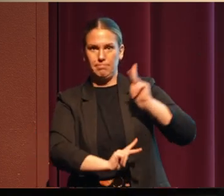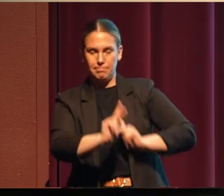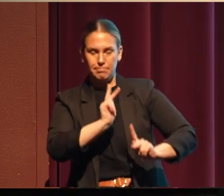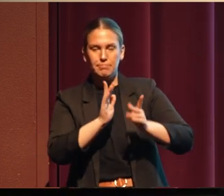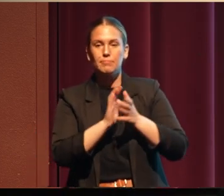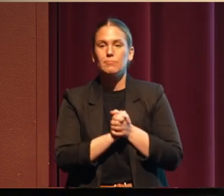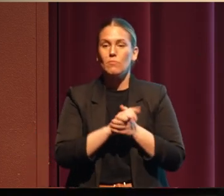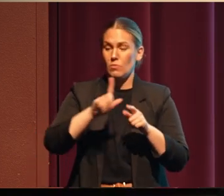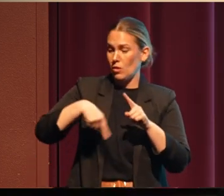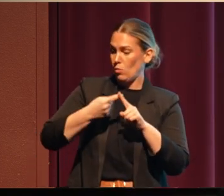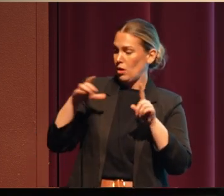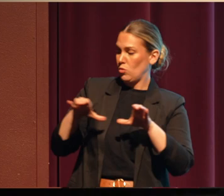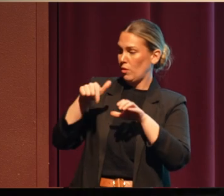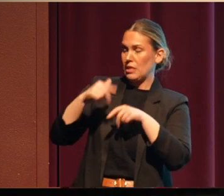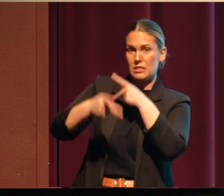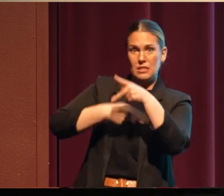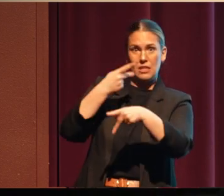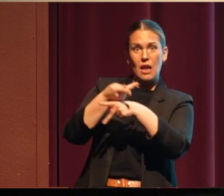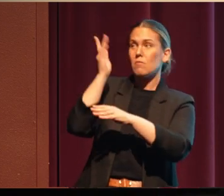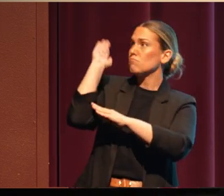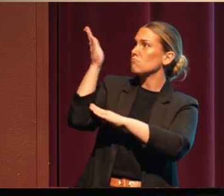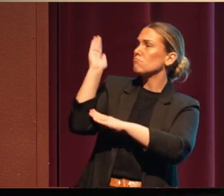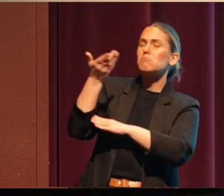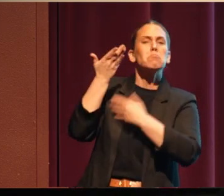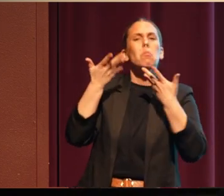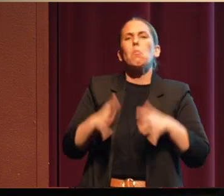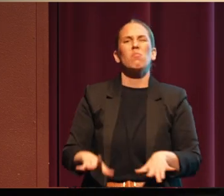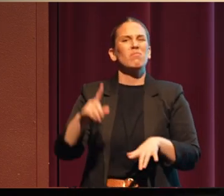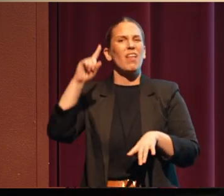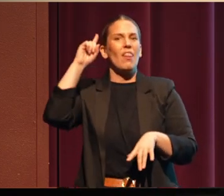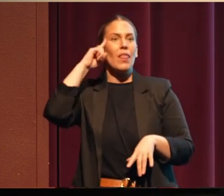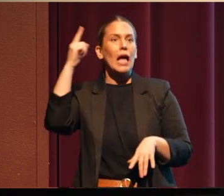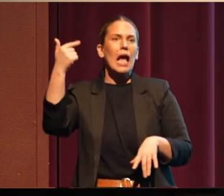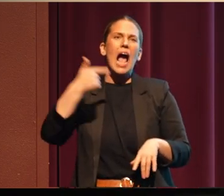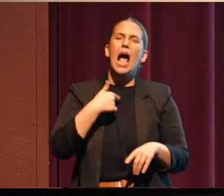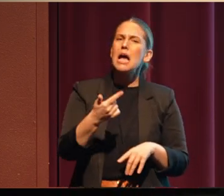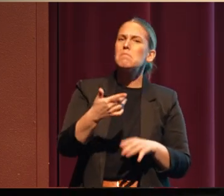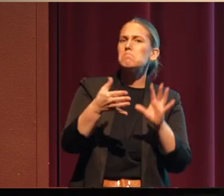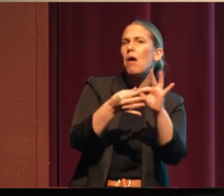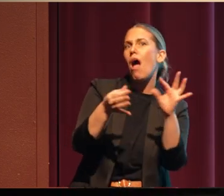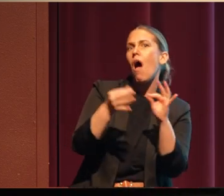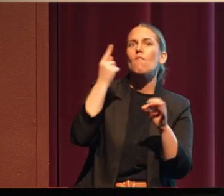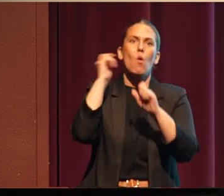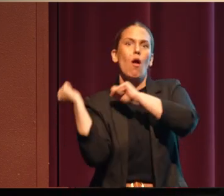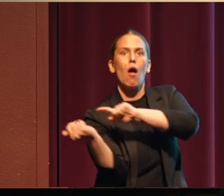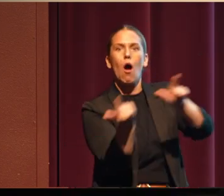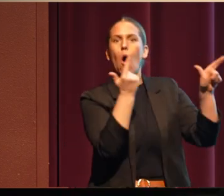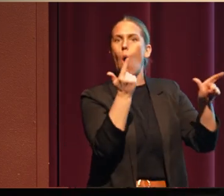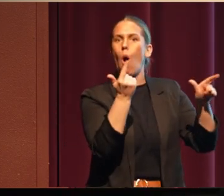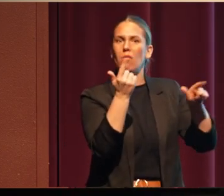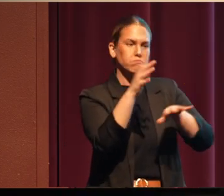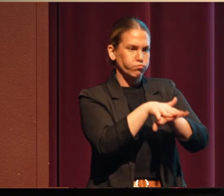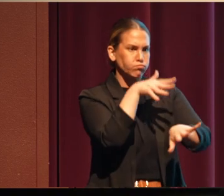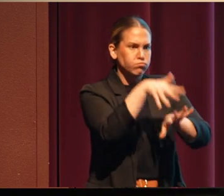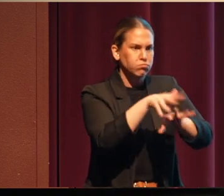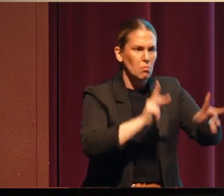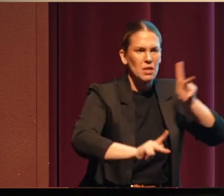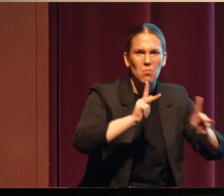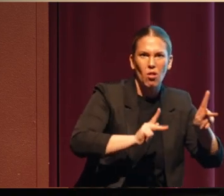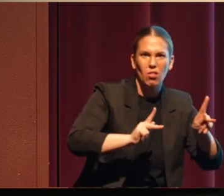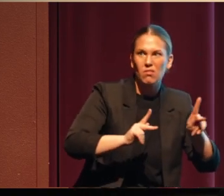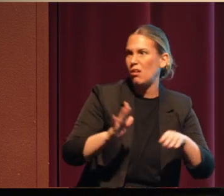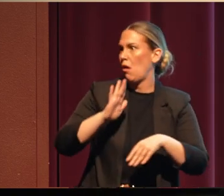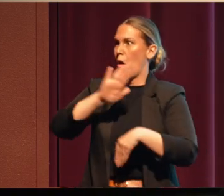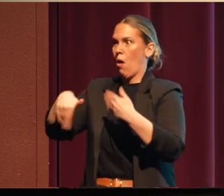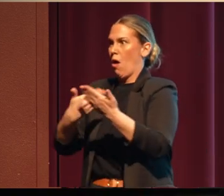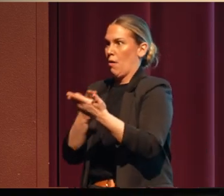sorts of presentations, I never want to be seen as speaking on behalf of all Native people, on behalf of my whole family, or on